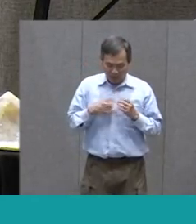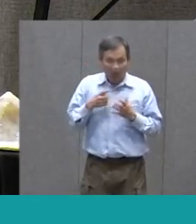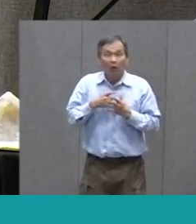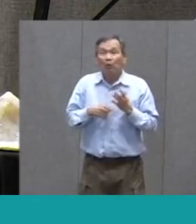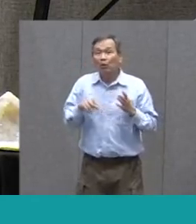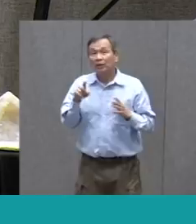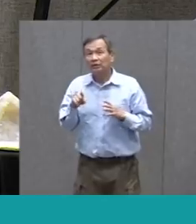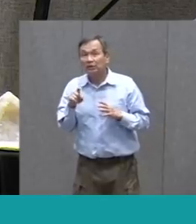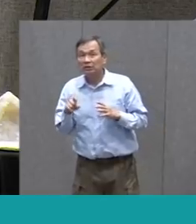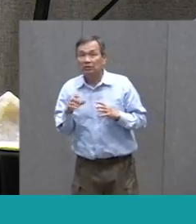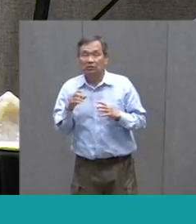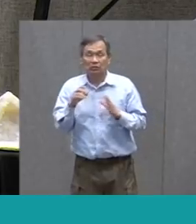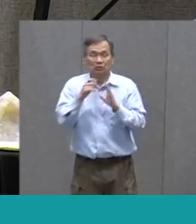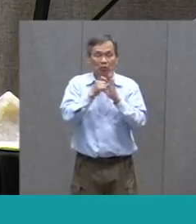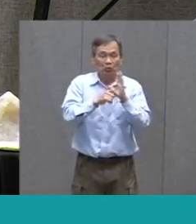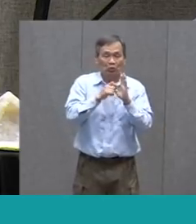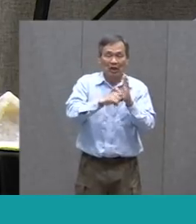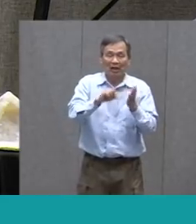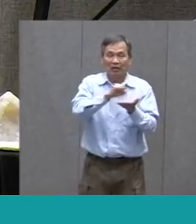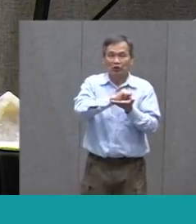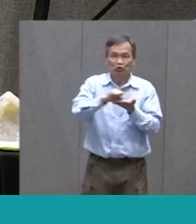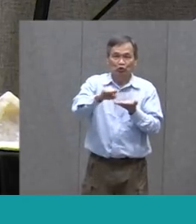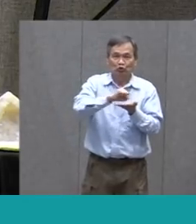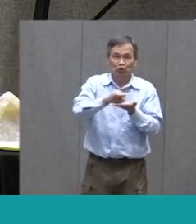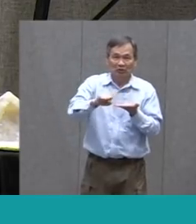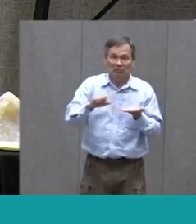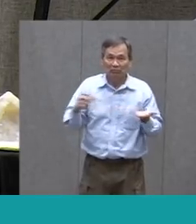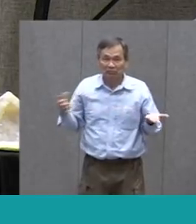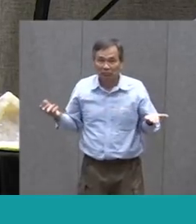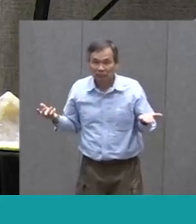To do To write A script